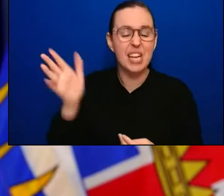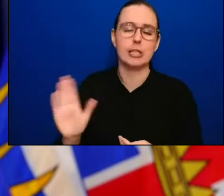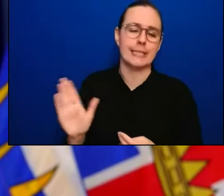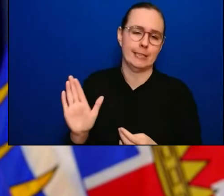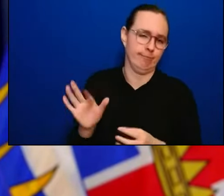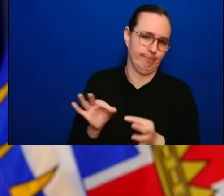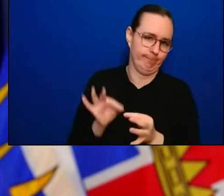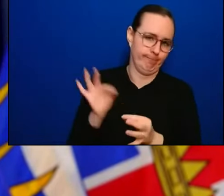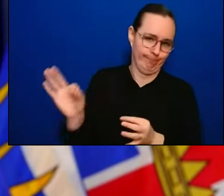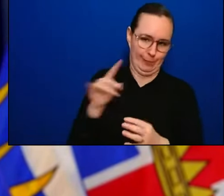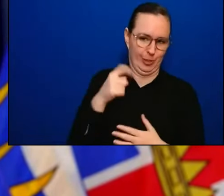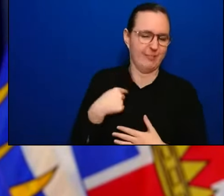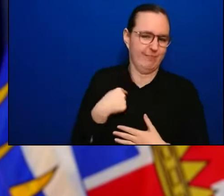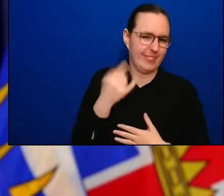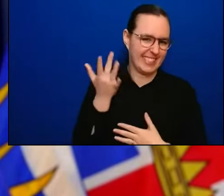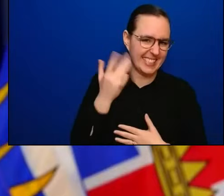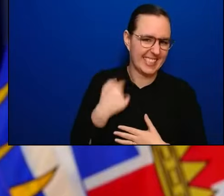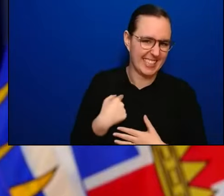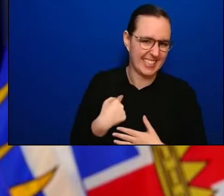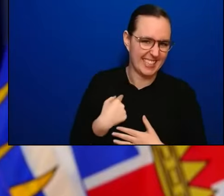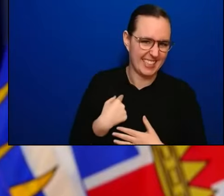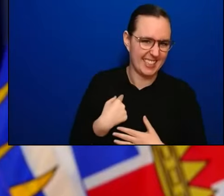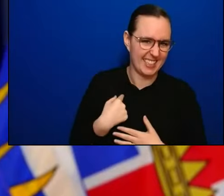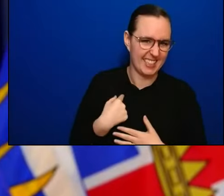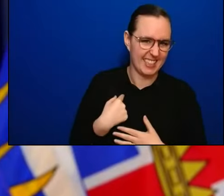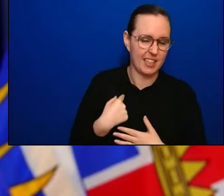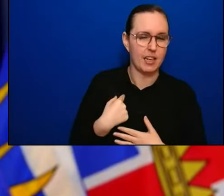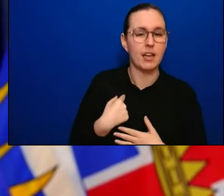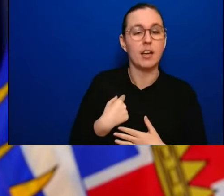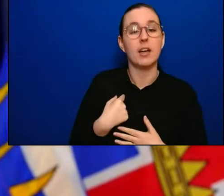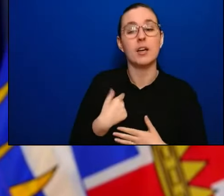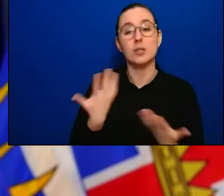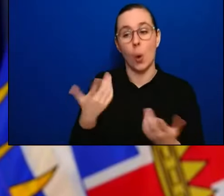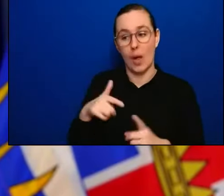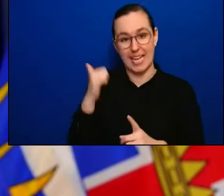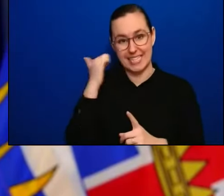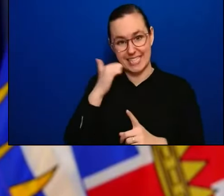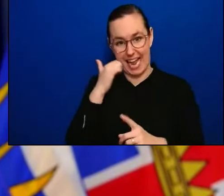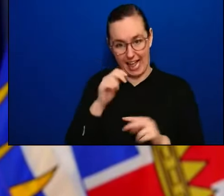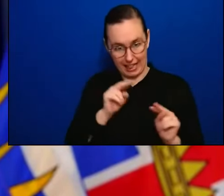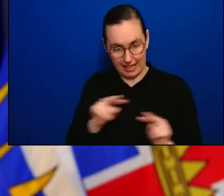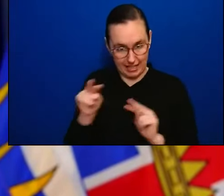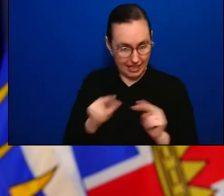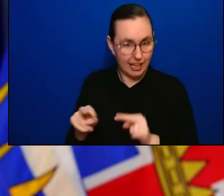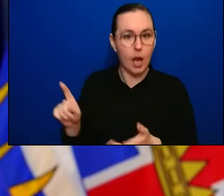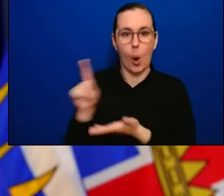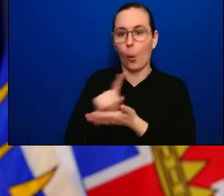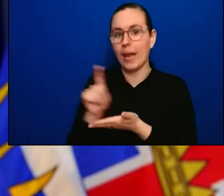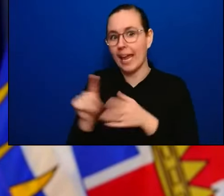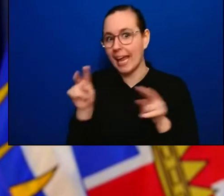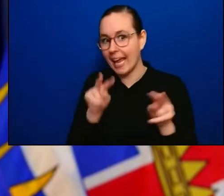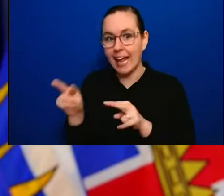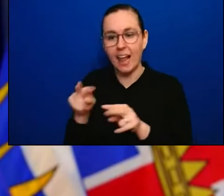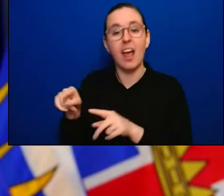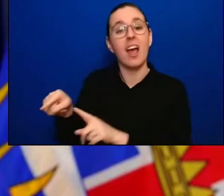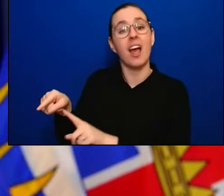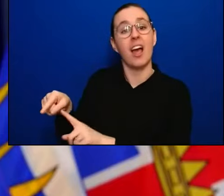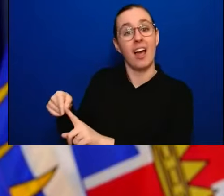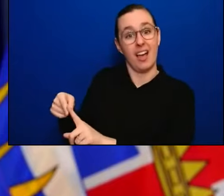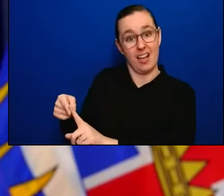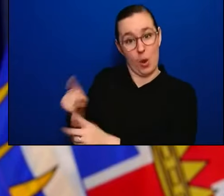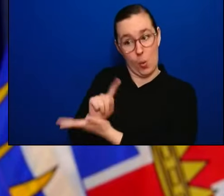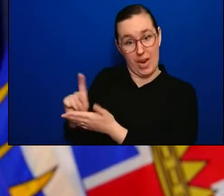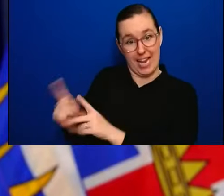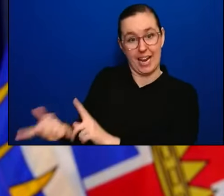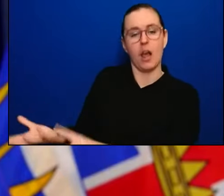Those are the things that we need to start building into. How we do our assessment. And having a daily number of people who are